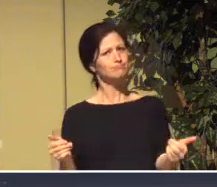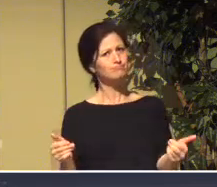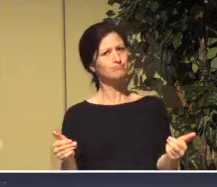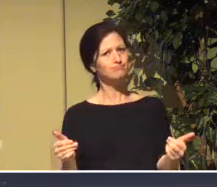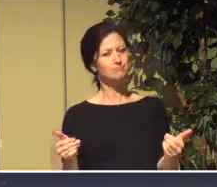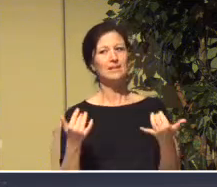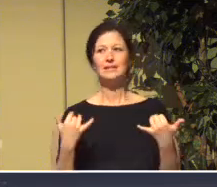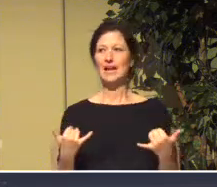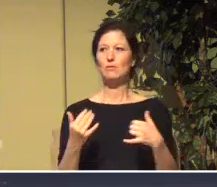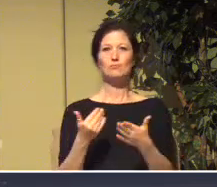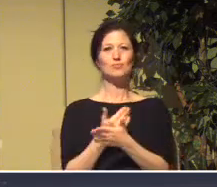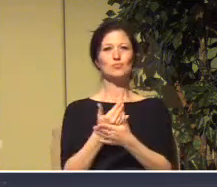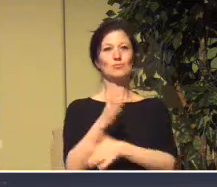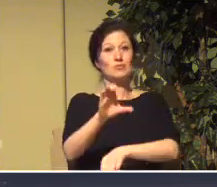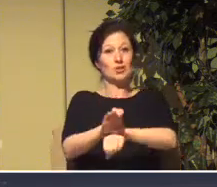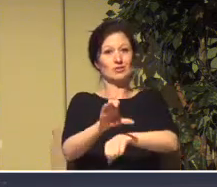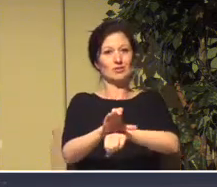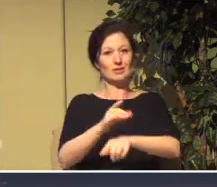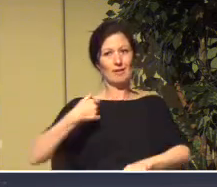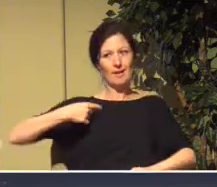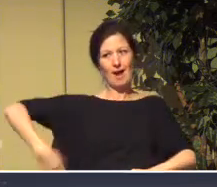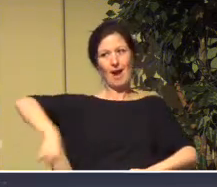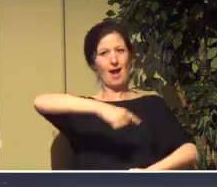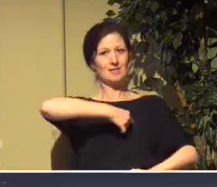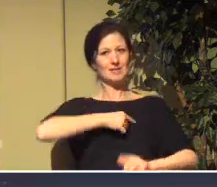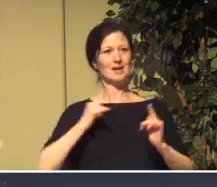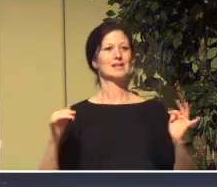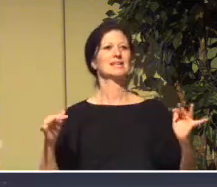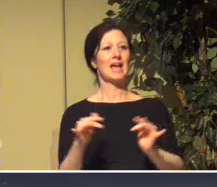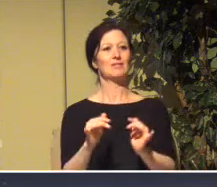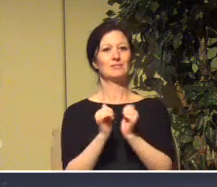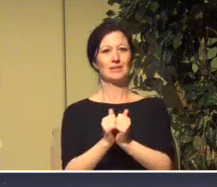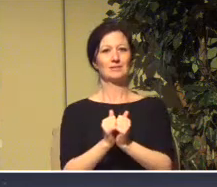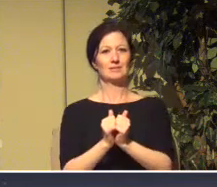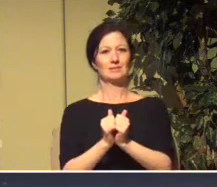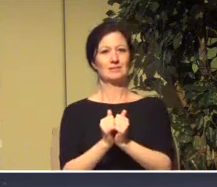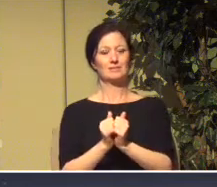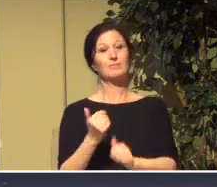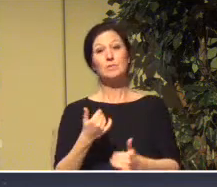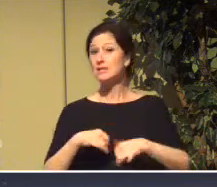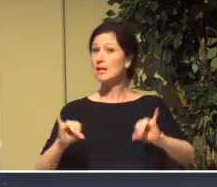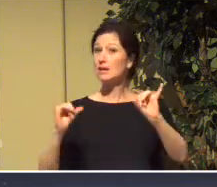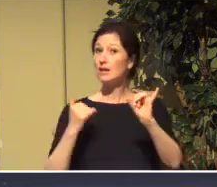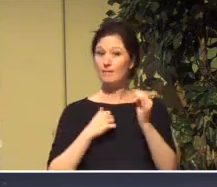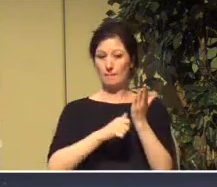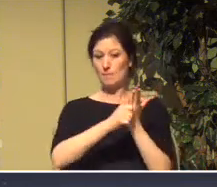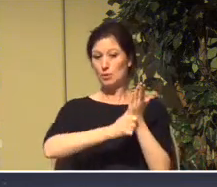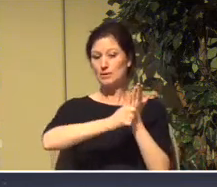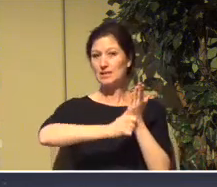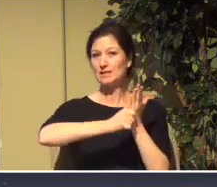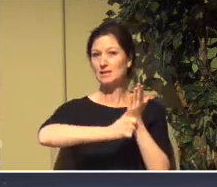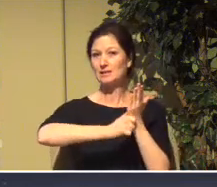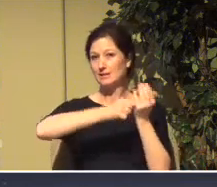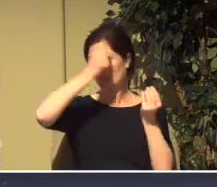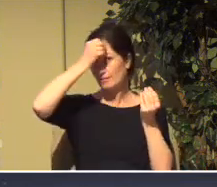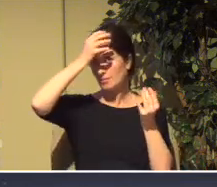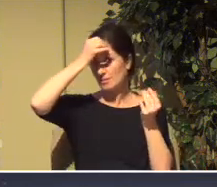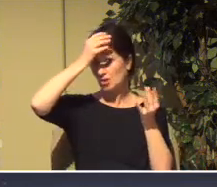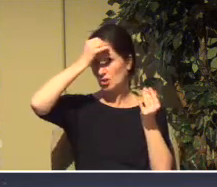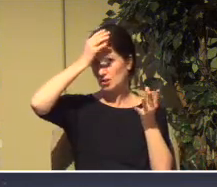church now. That's us gathering. And we have bulletin information with family information.